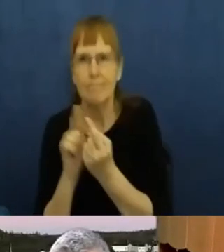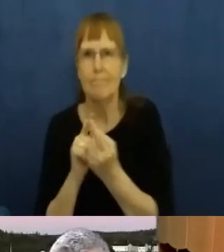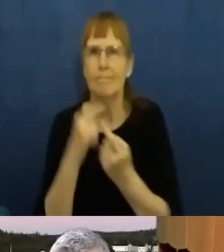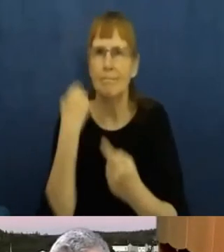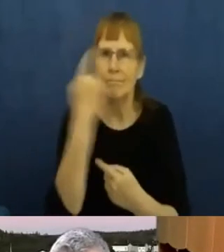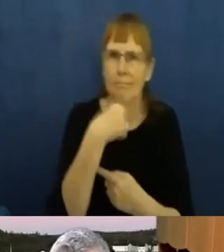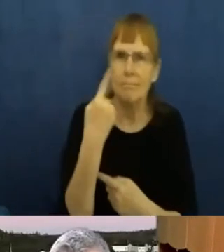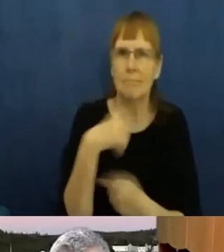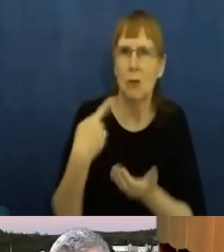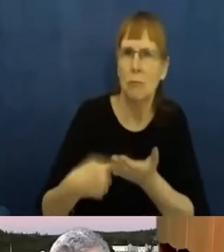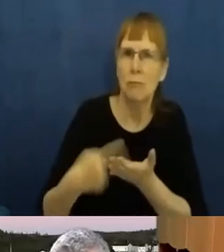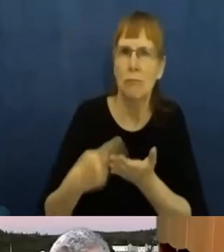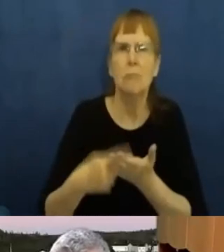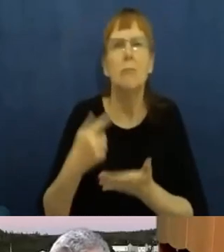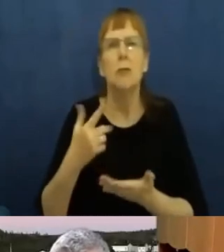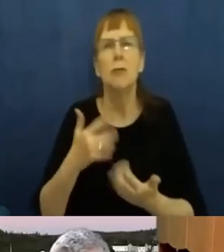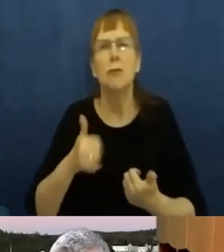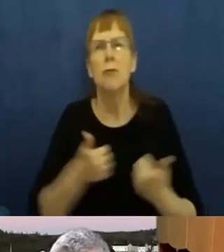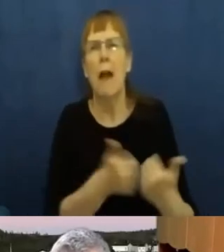challenges in front of us.